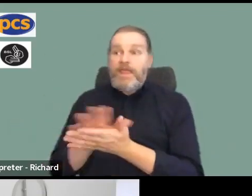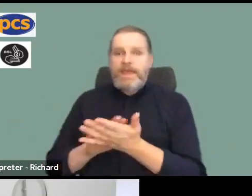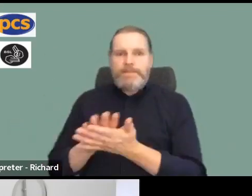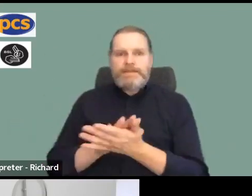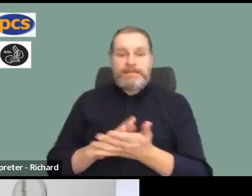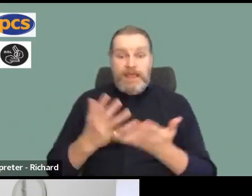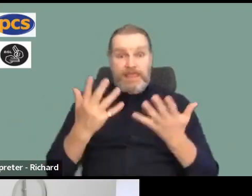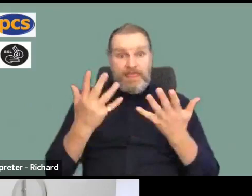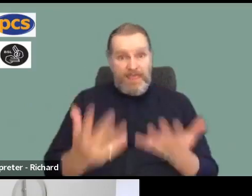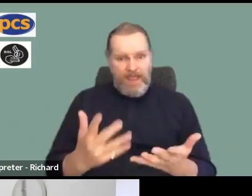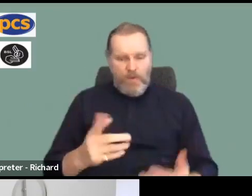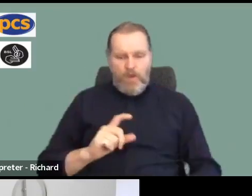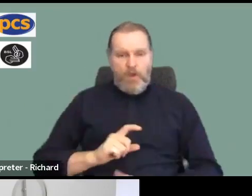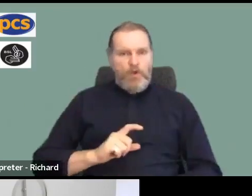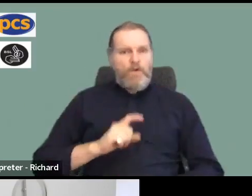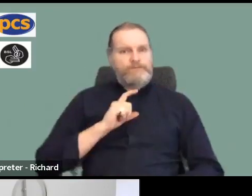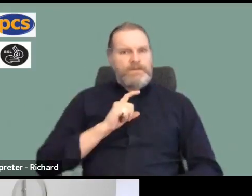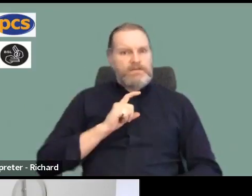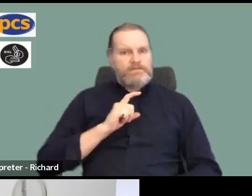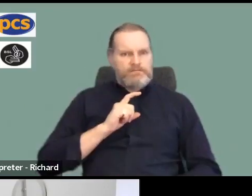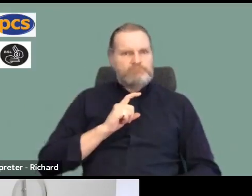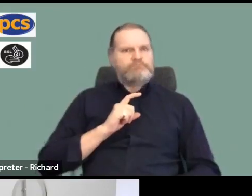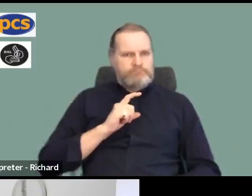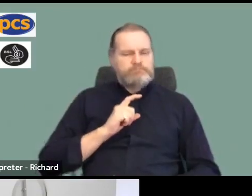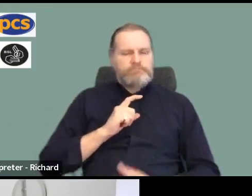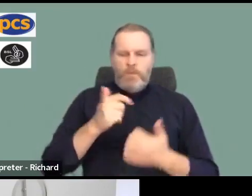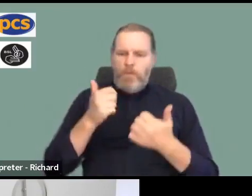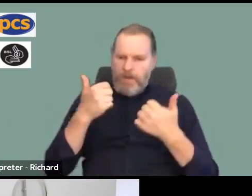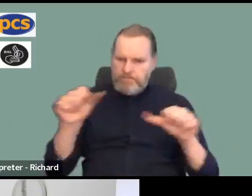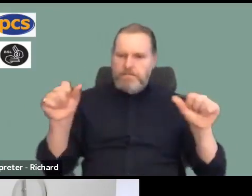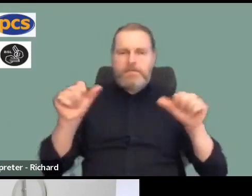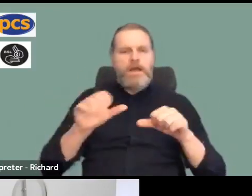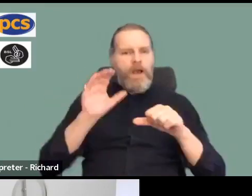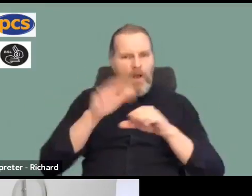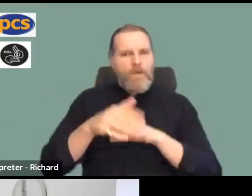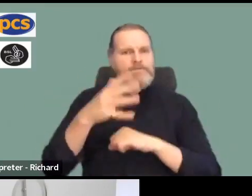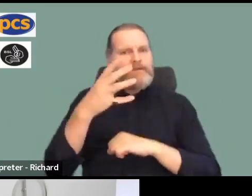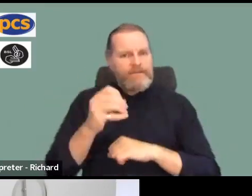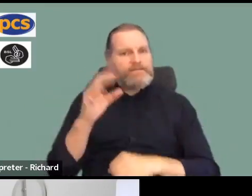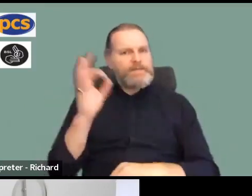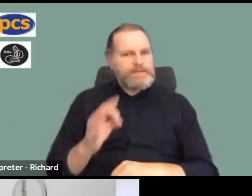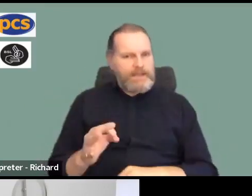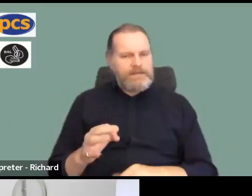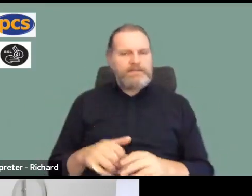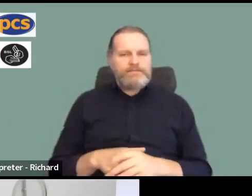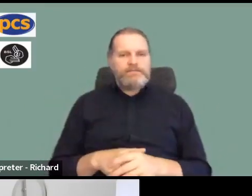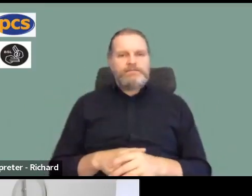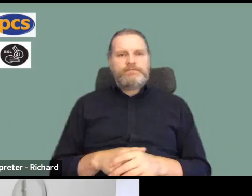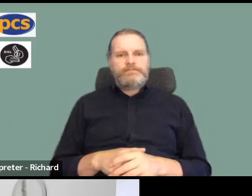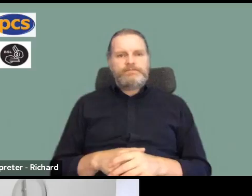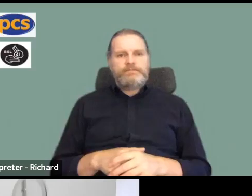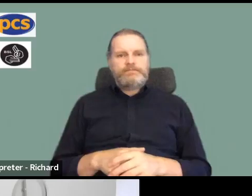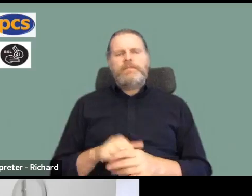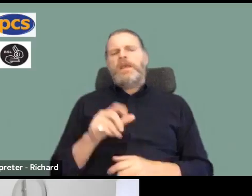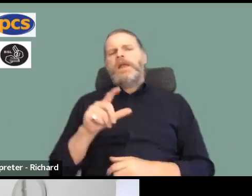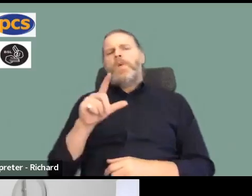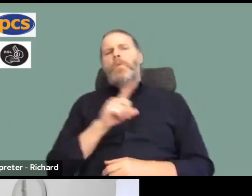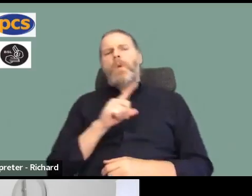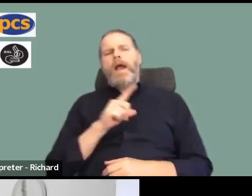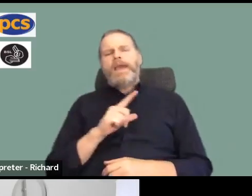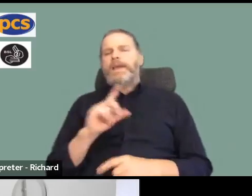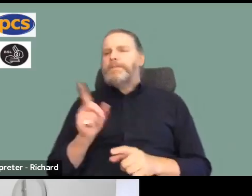this time round, we should be prepared to get there. Final question about why people don't vote.